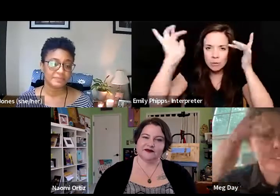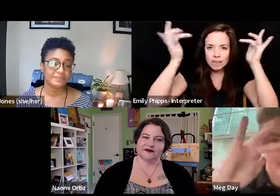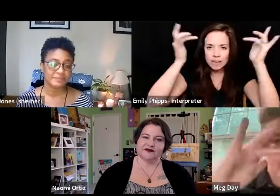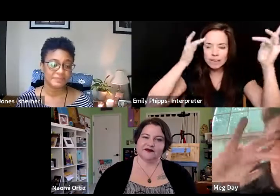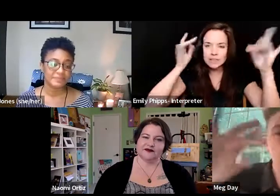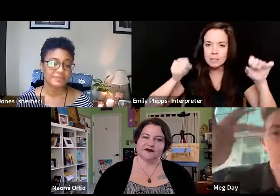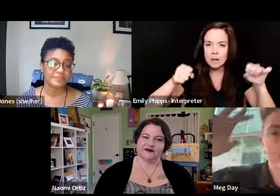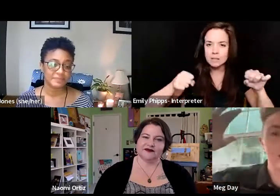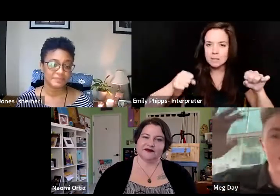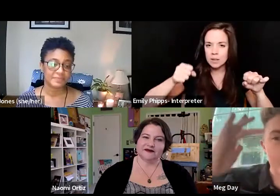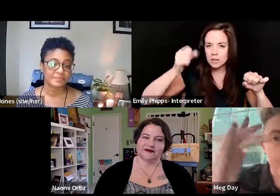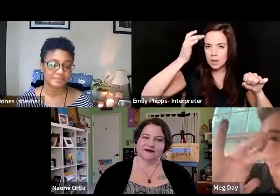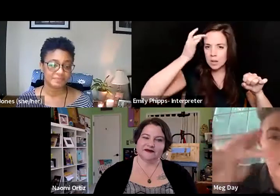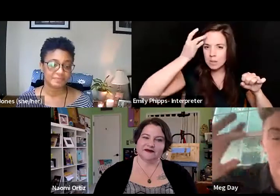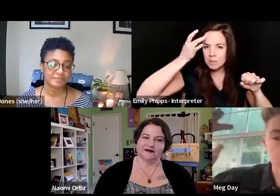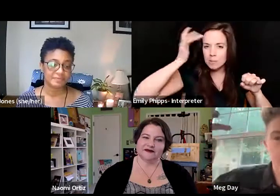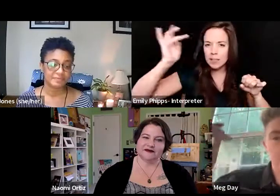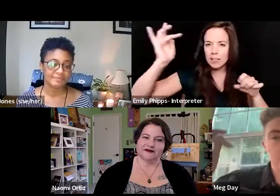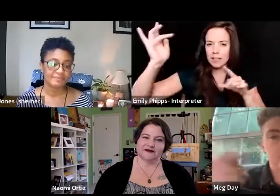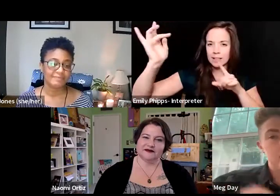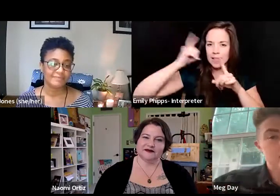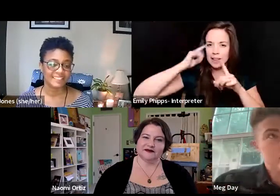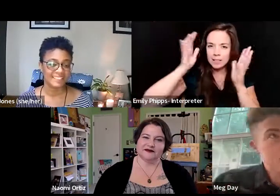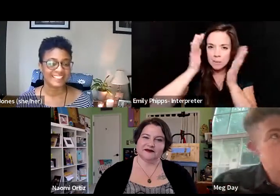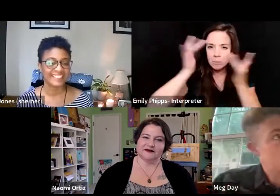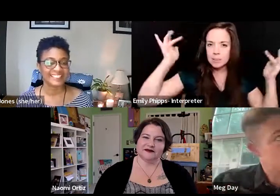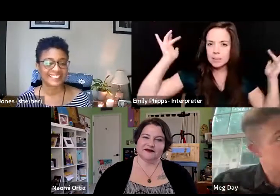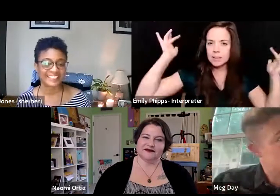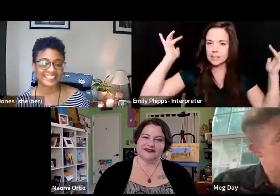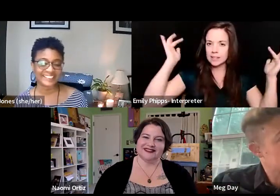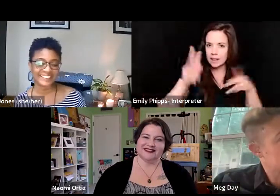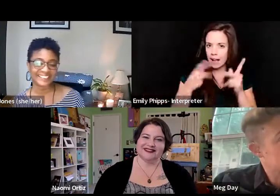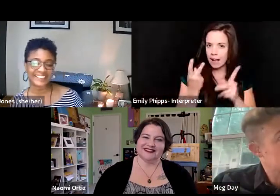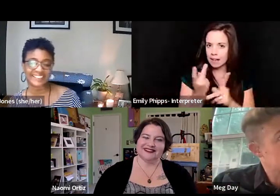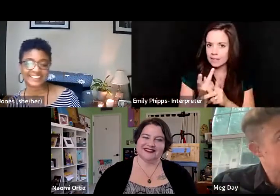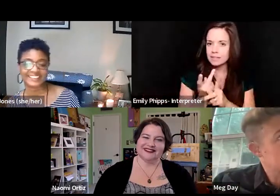Brilliance, like in the glistening kind. Um,